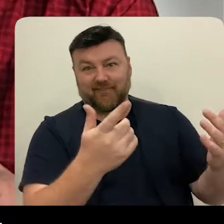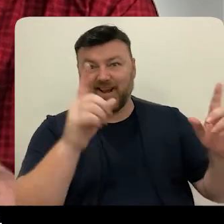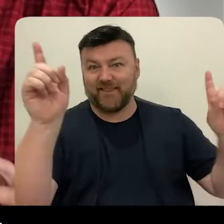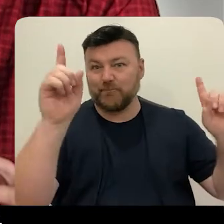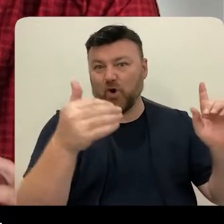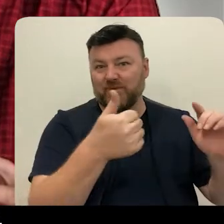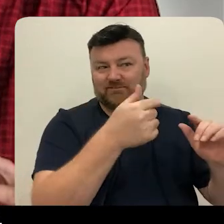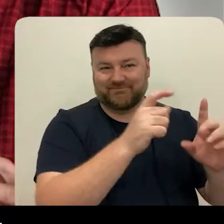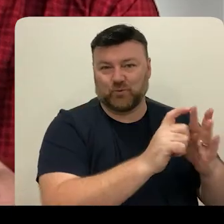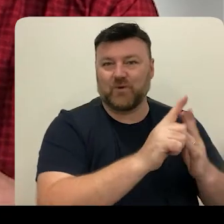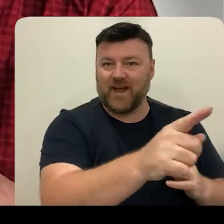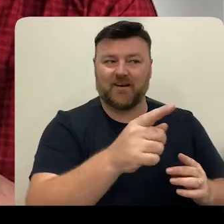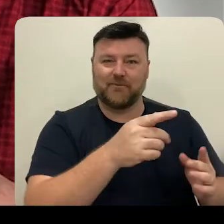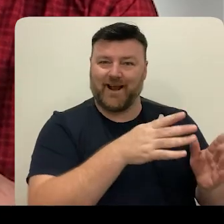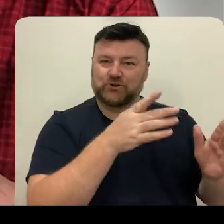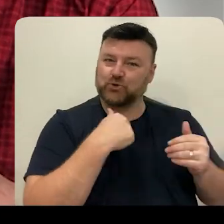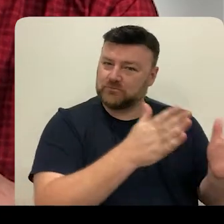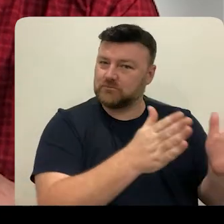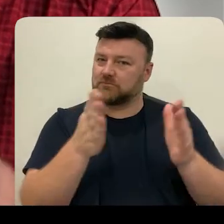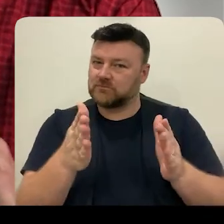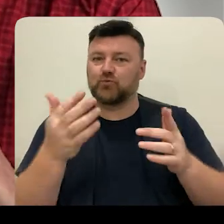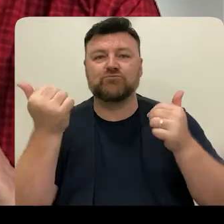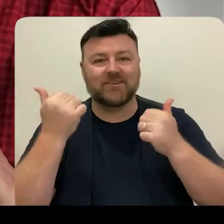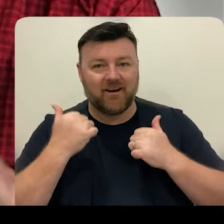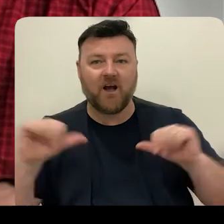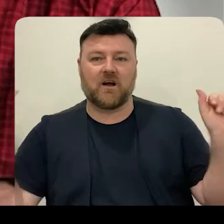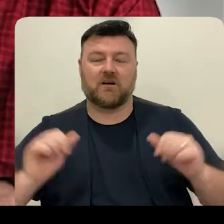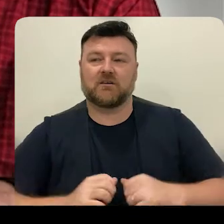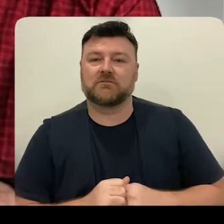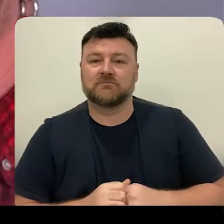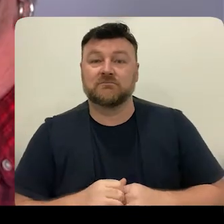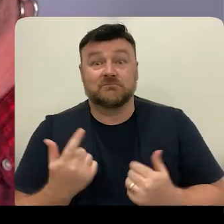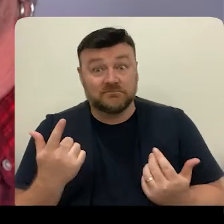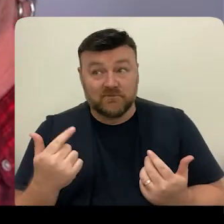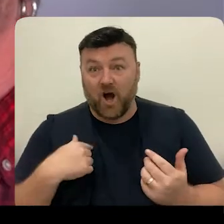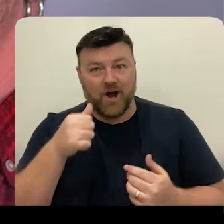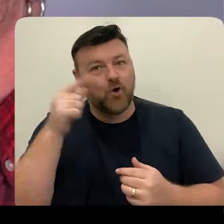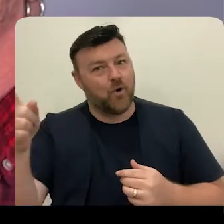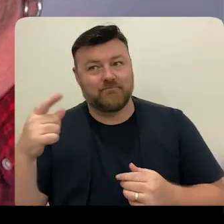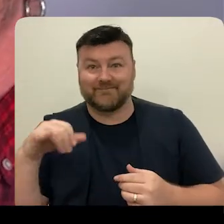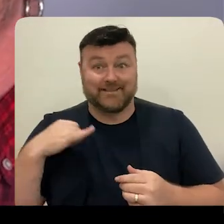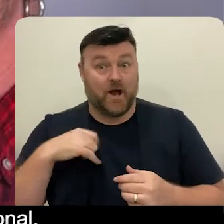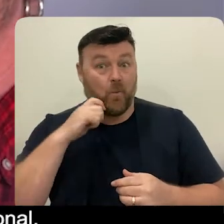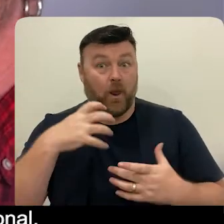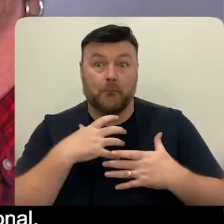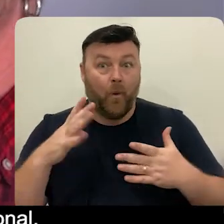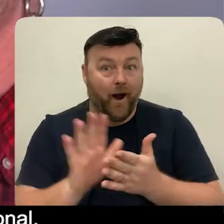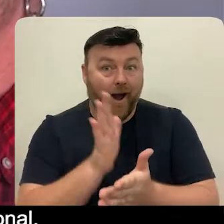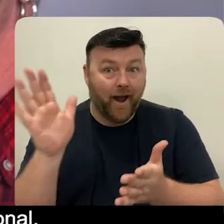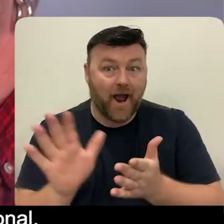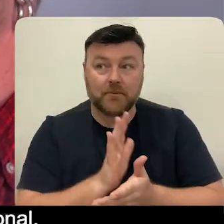model at the moment primarily. So I think we'd have happier workers because a trauma-informed paradigm is